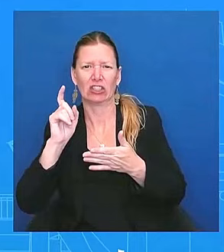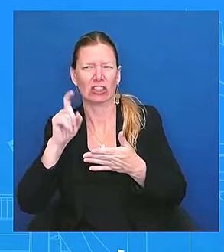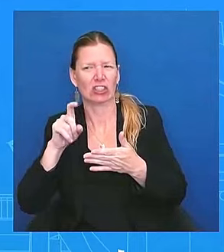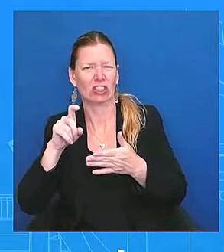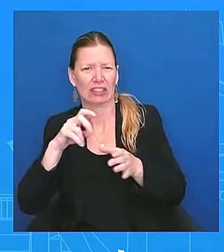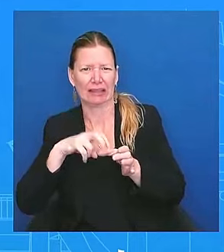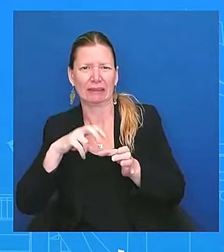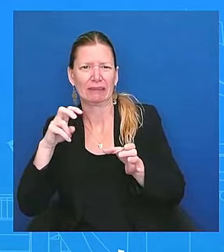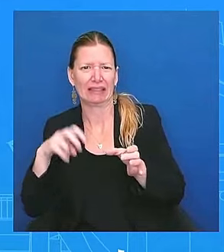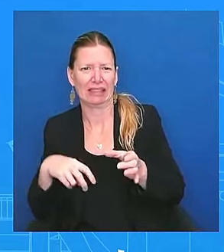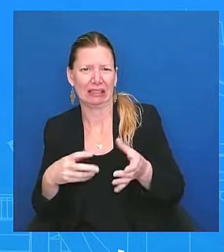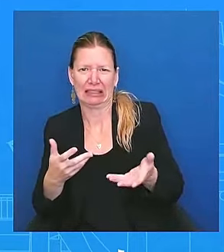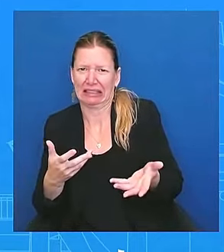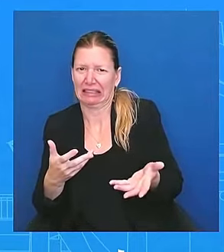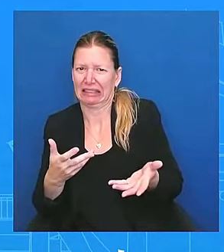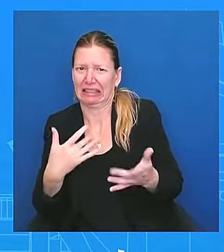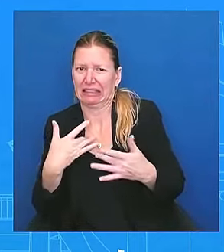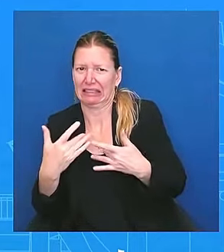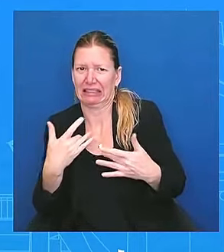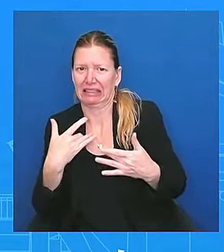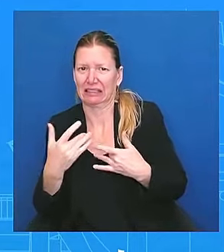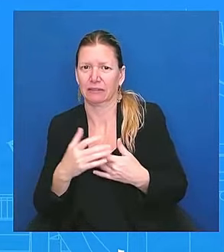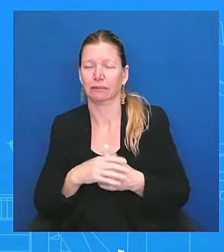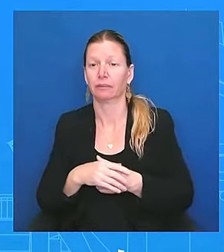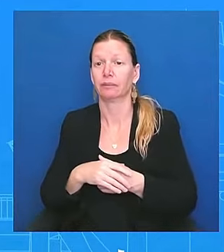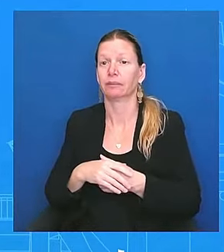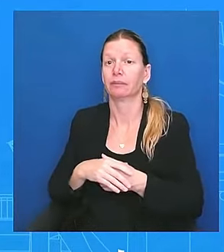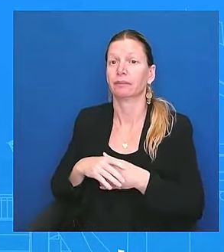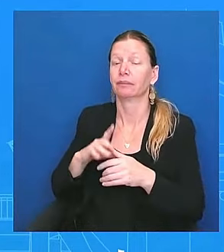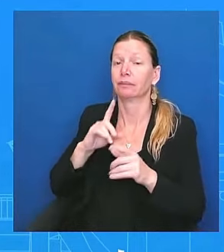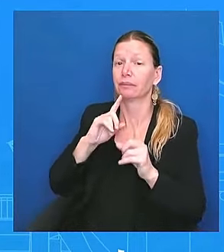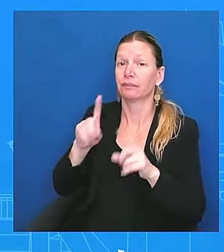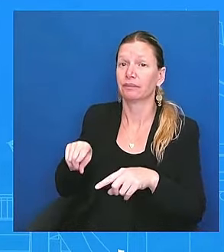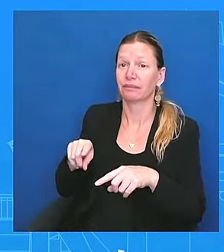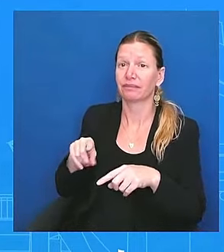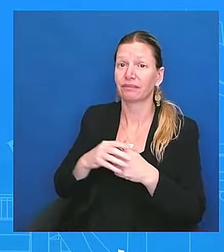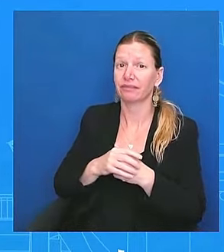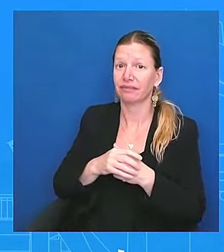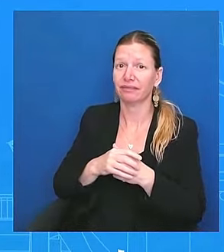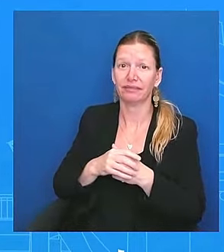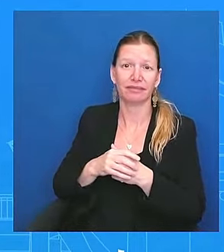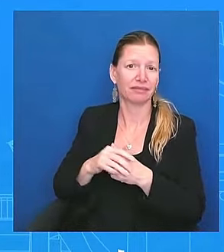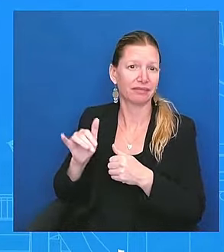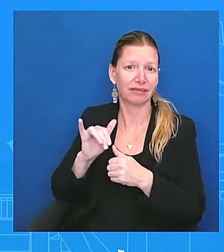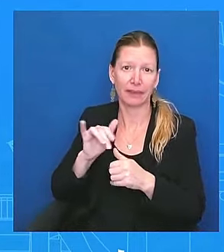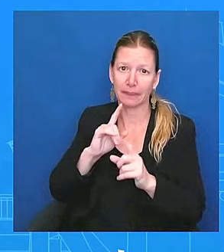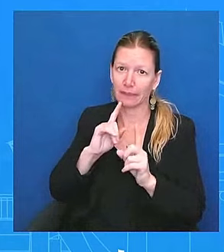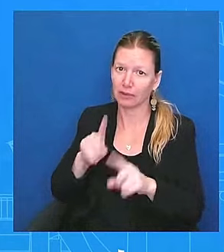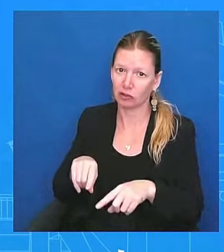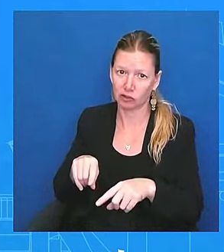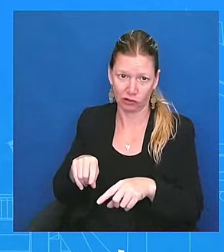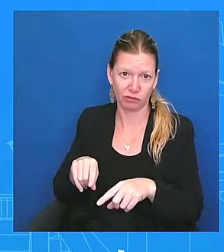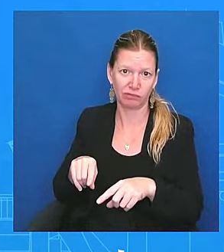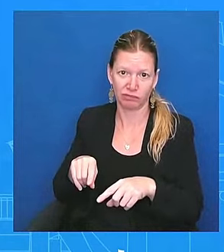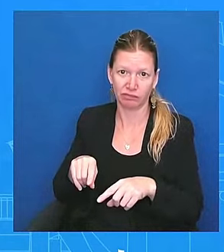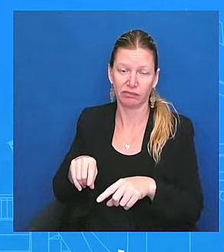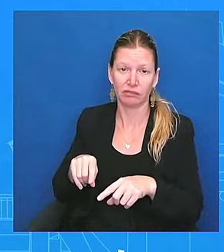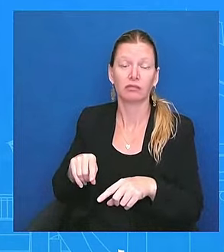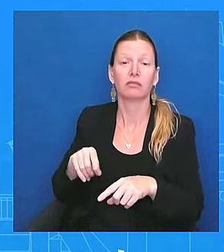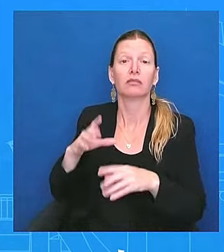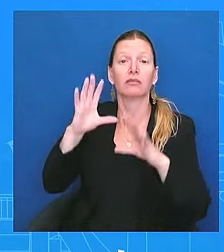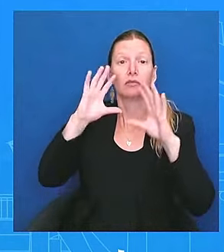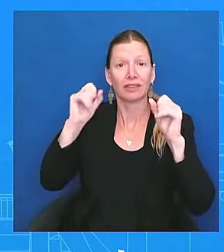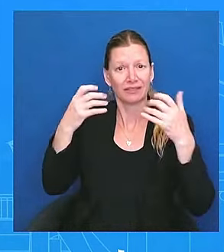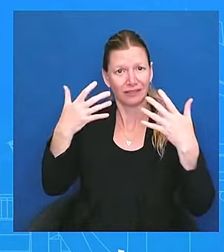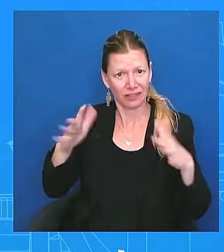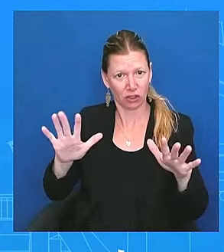very much into Sung Min's question and my answer to her question where he had an opportunity to talk to supporters. He's done it a couple of times at